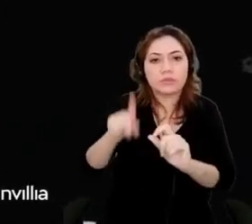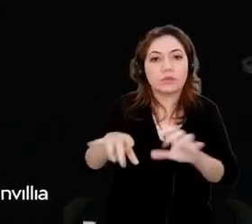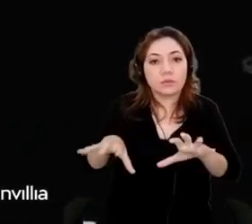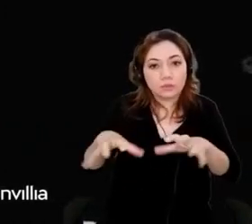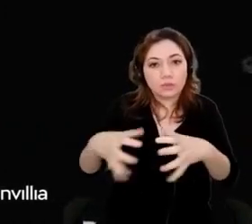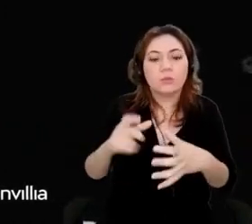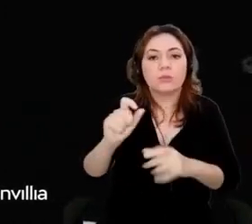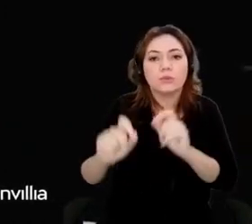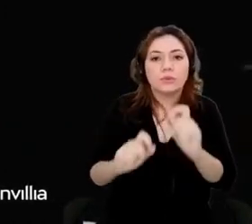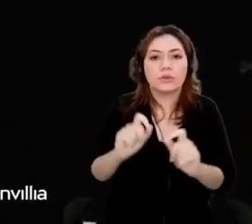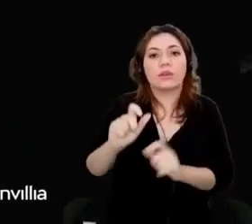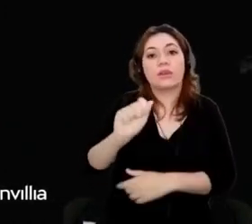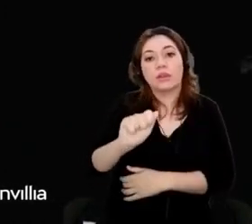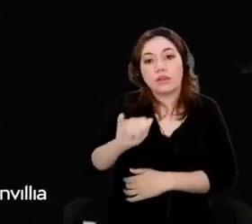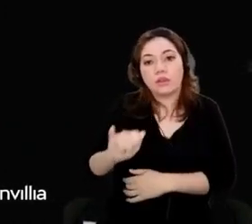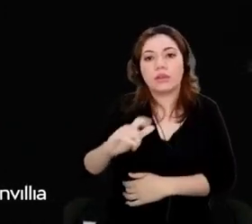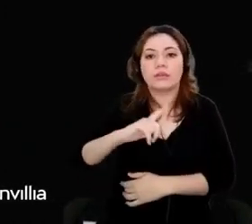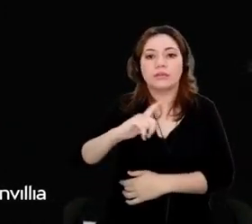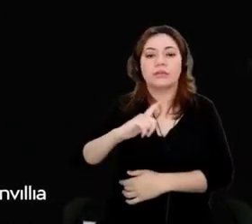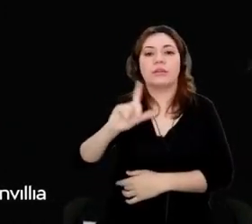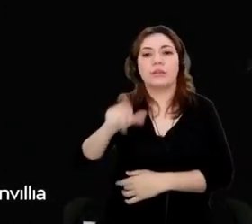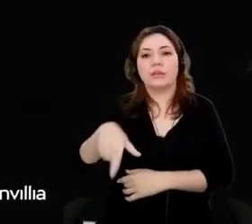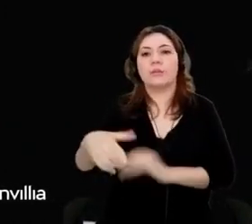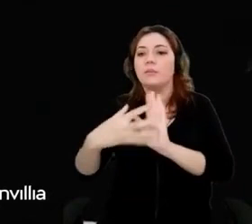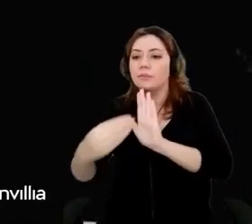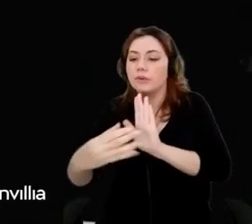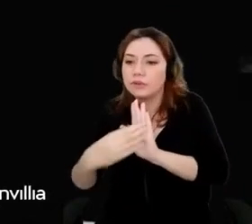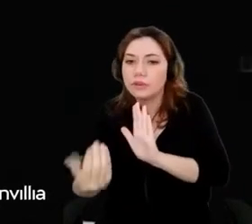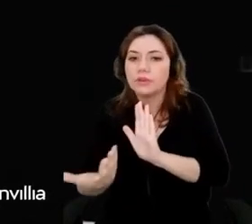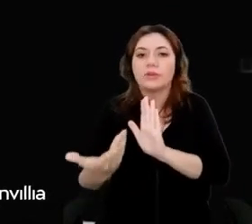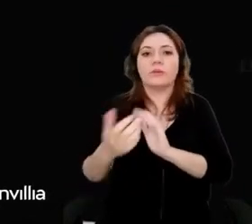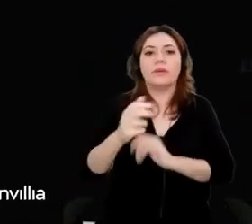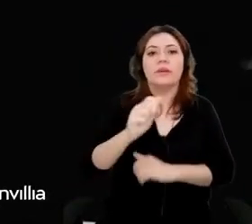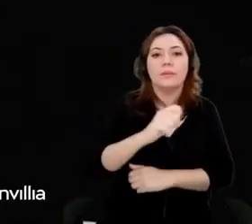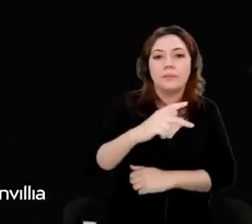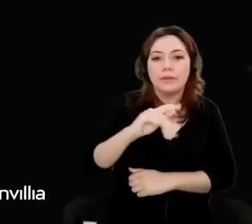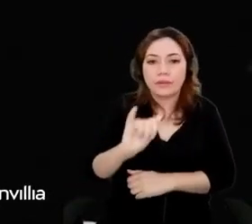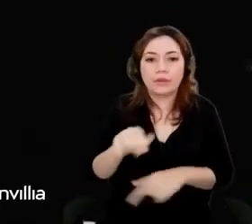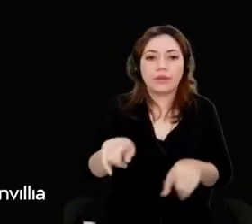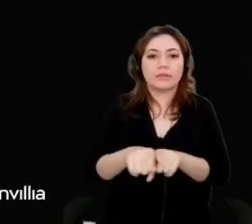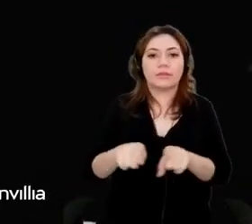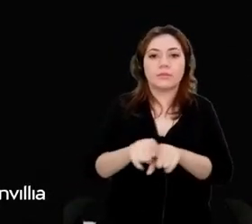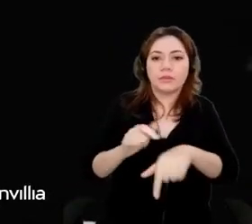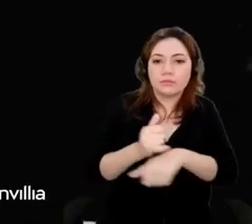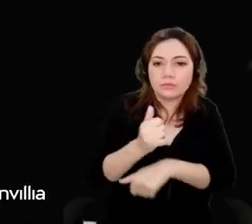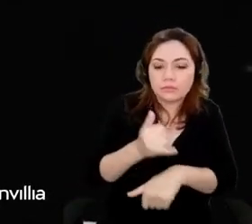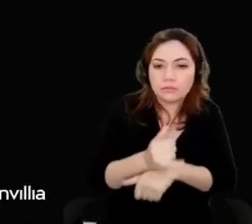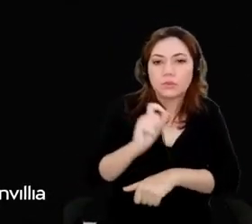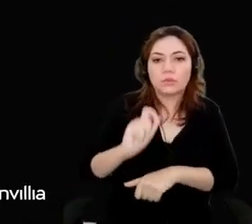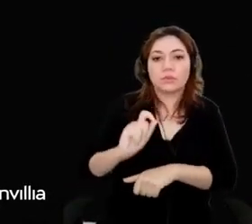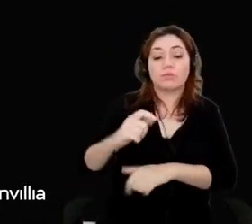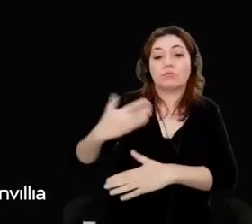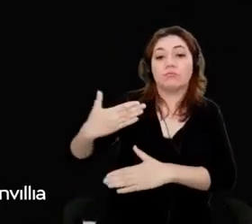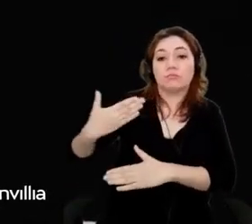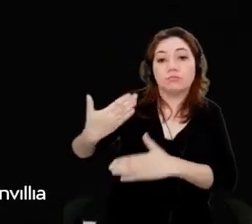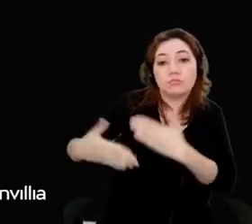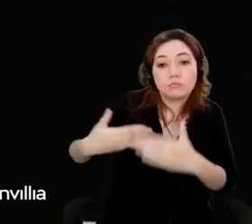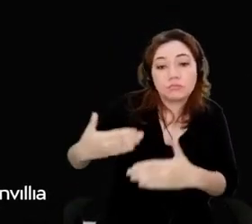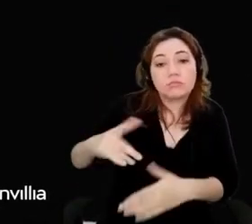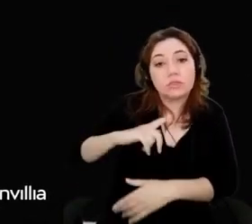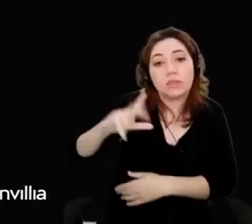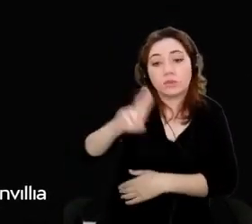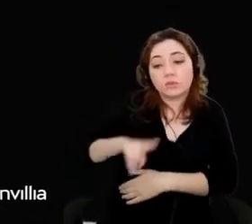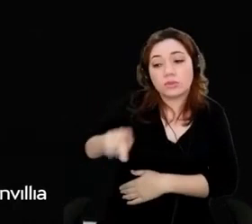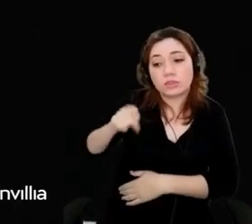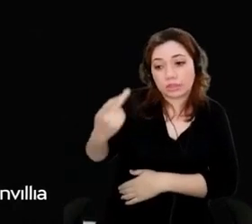APIs, and tools developers use in their tasks and activities which are part